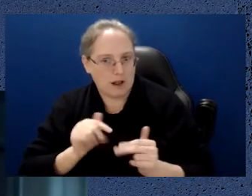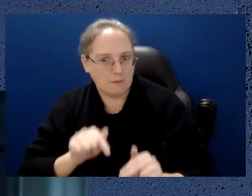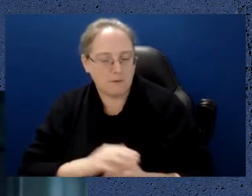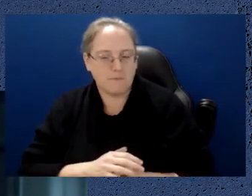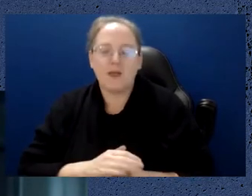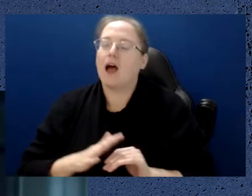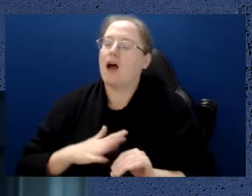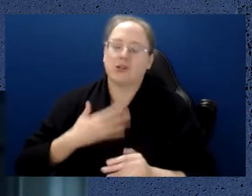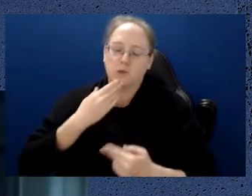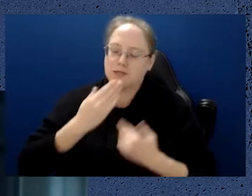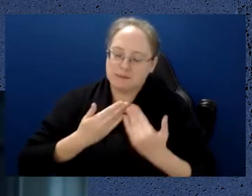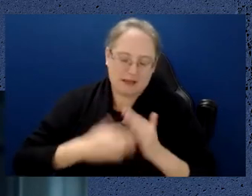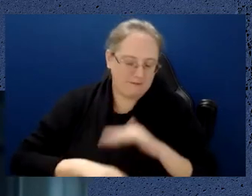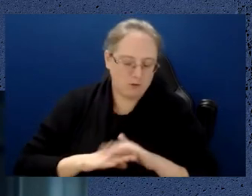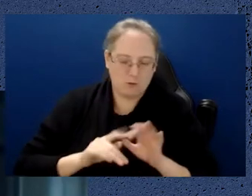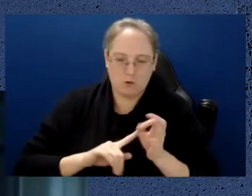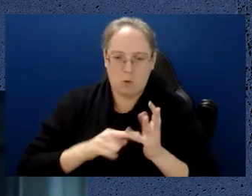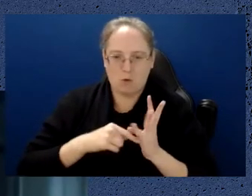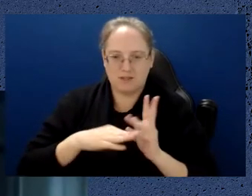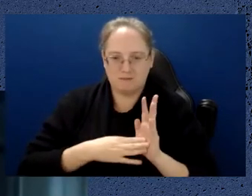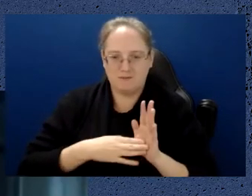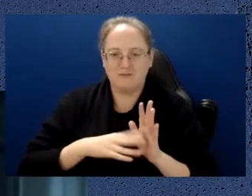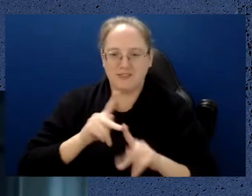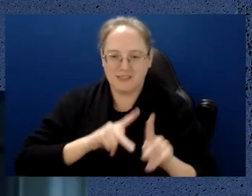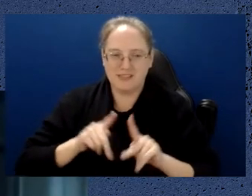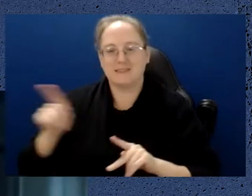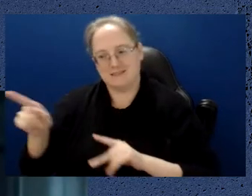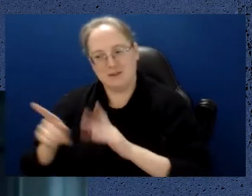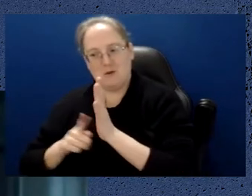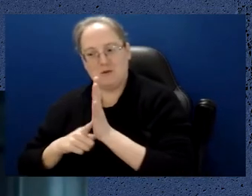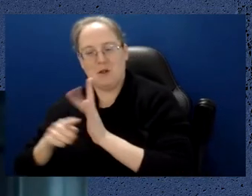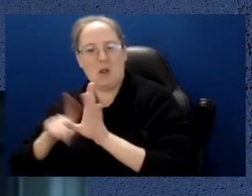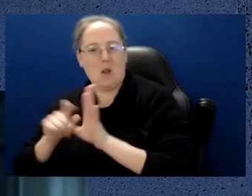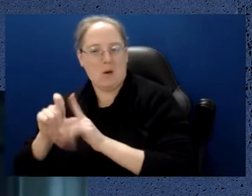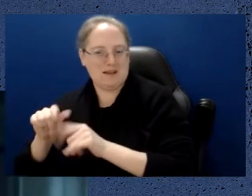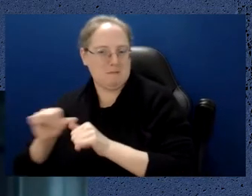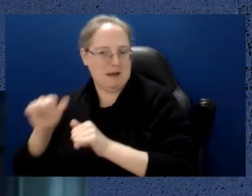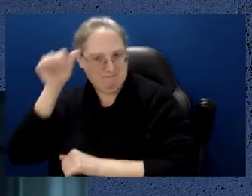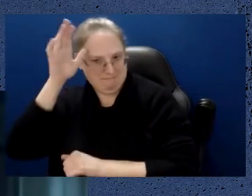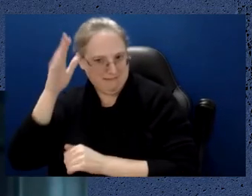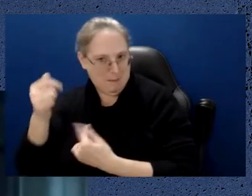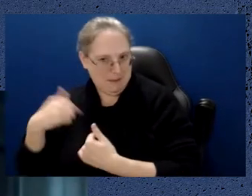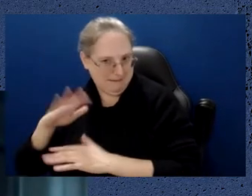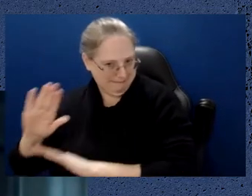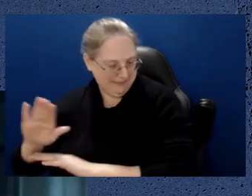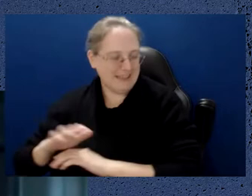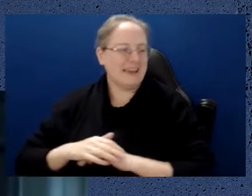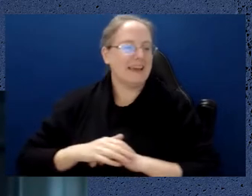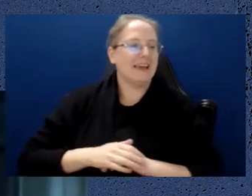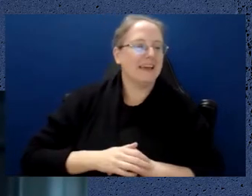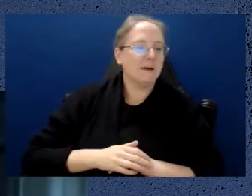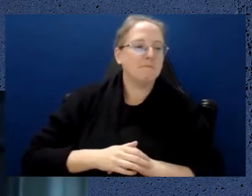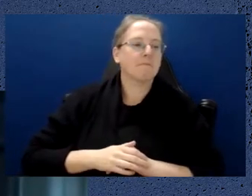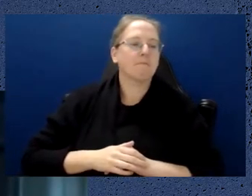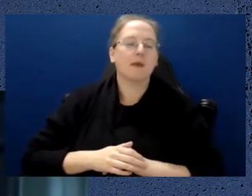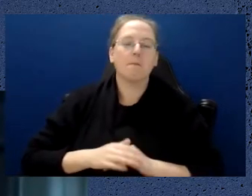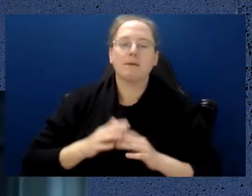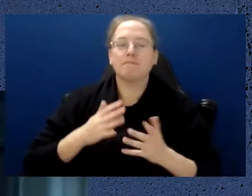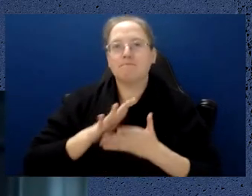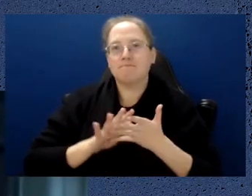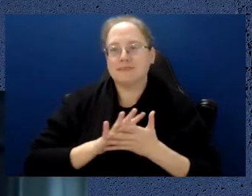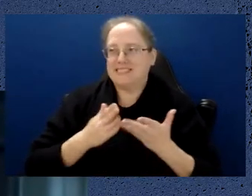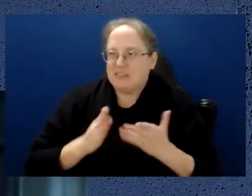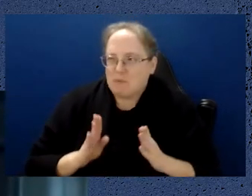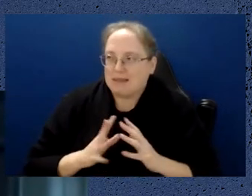what quantum physics is. Lloyd is far better qualified to do that than I am. But in basic terms, quantum